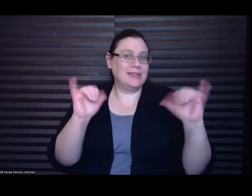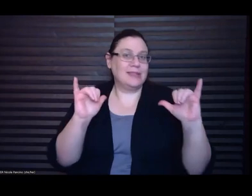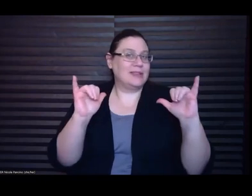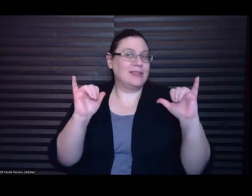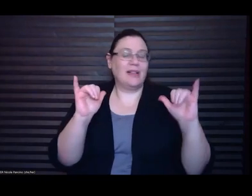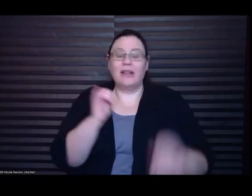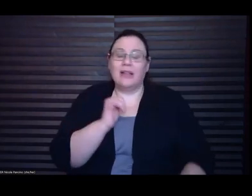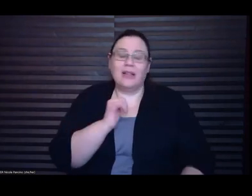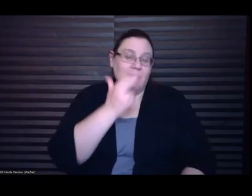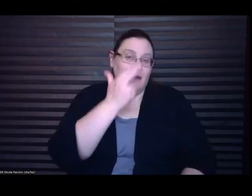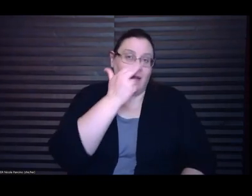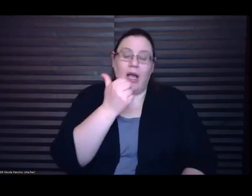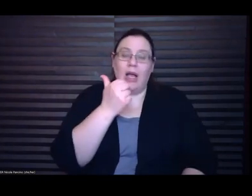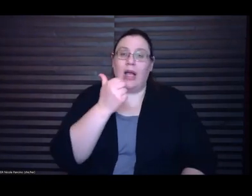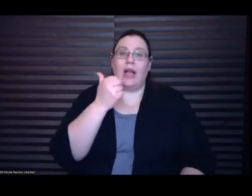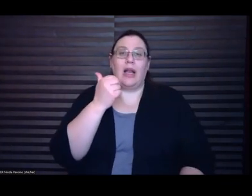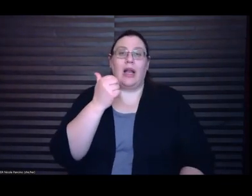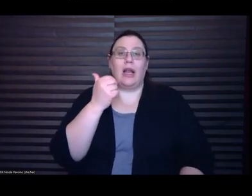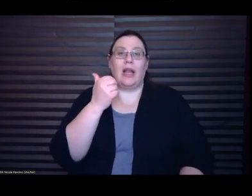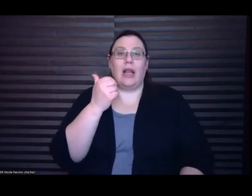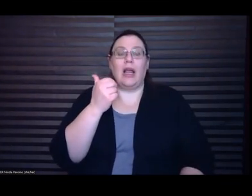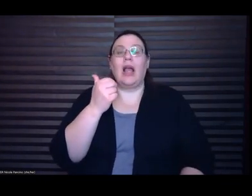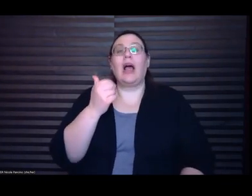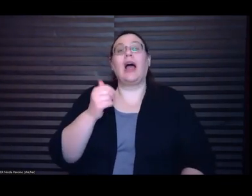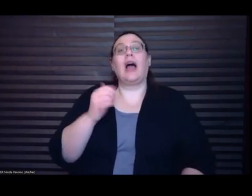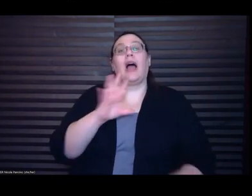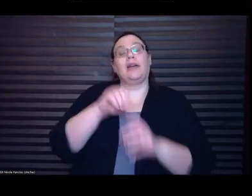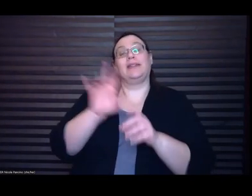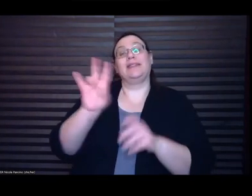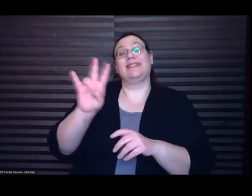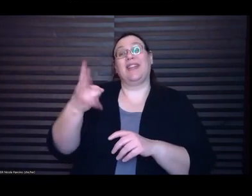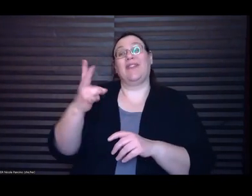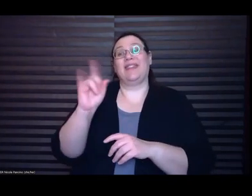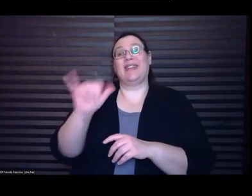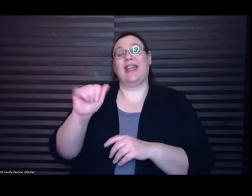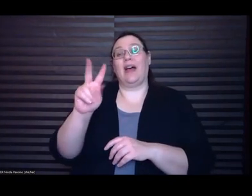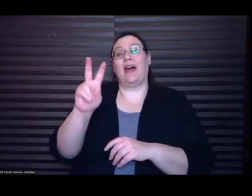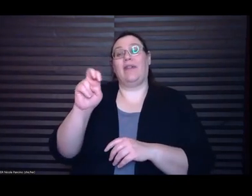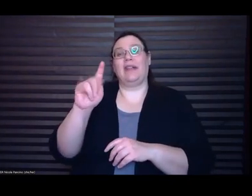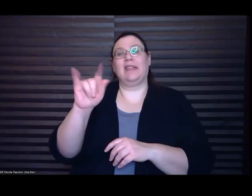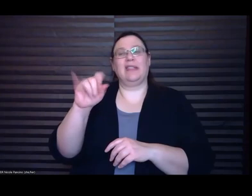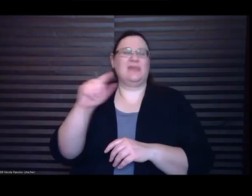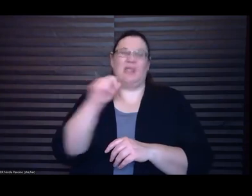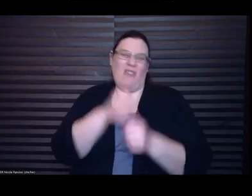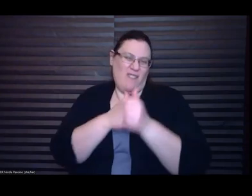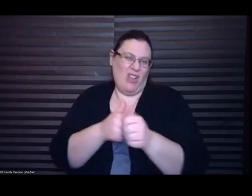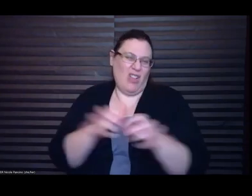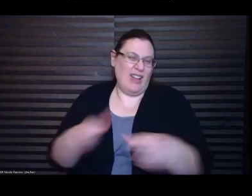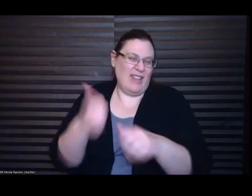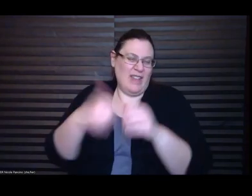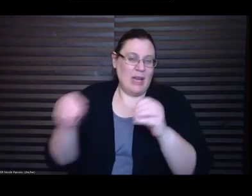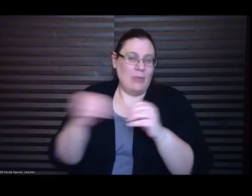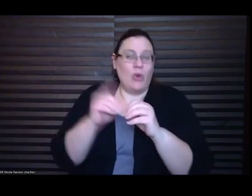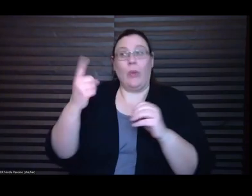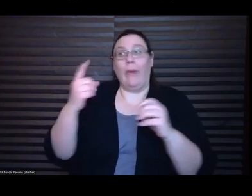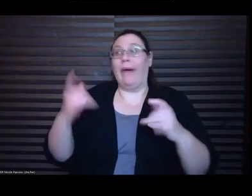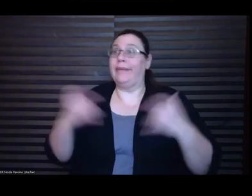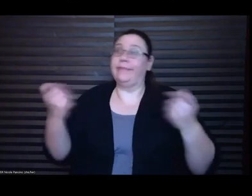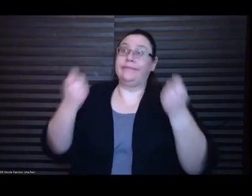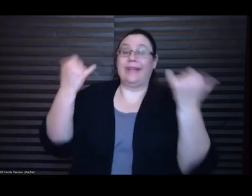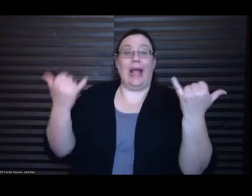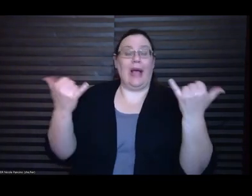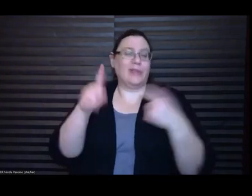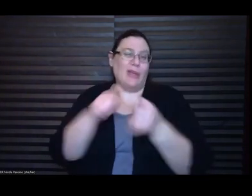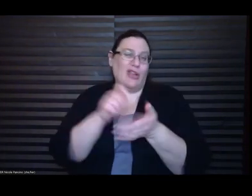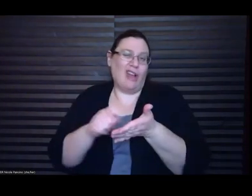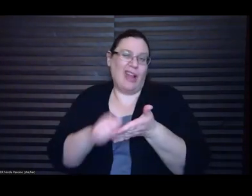the only woo-woo I have now is around writing so I I don't I don't talk super much about it but I am working on something